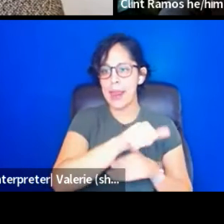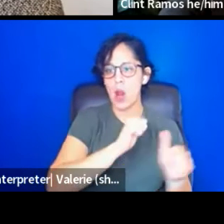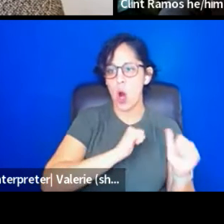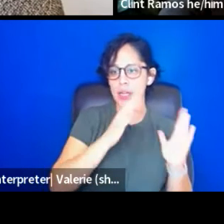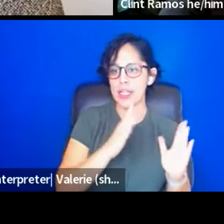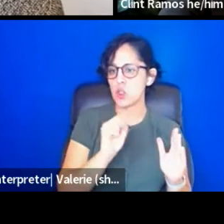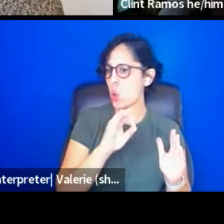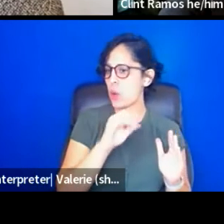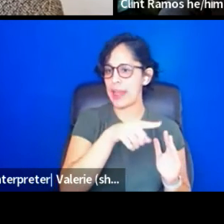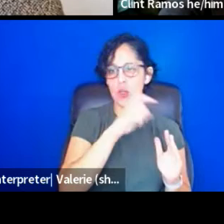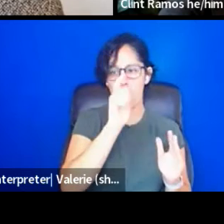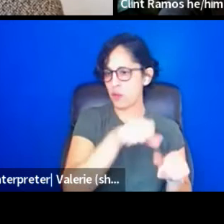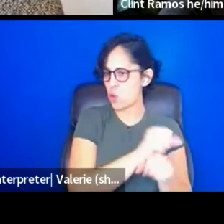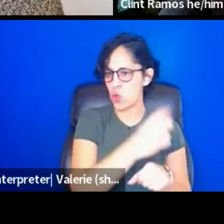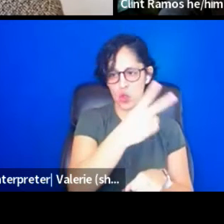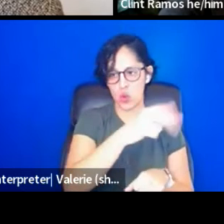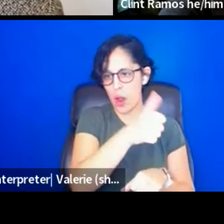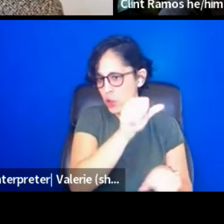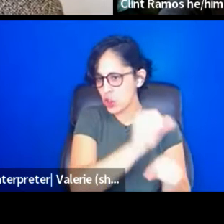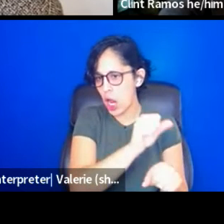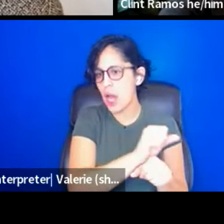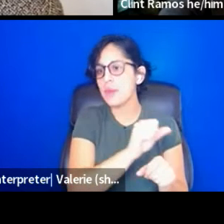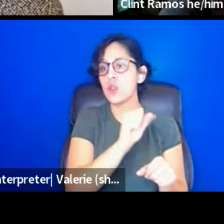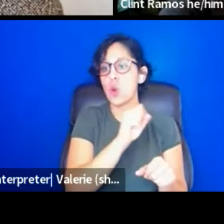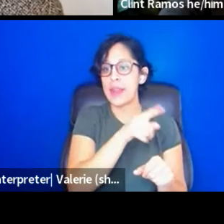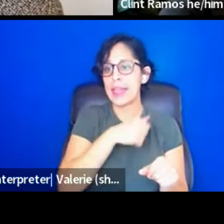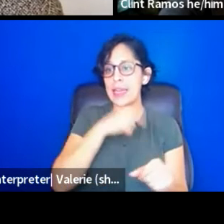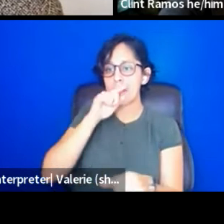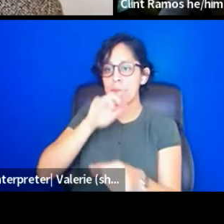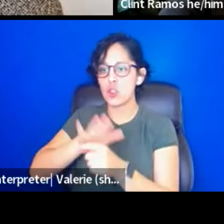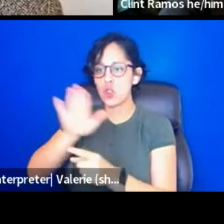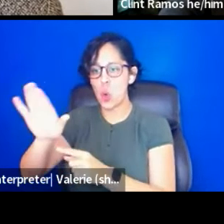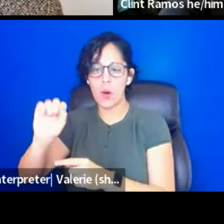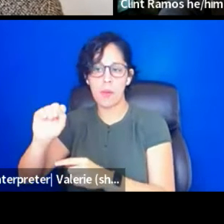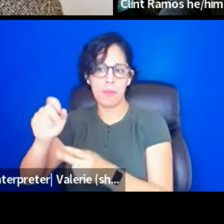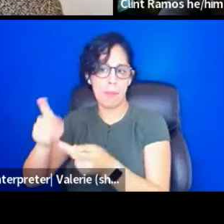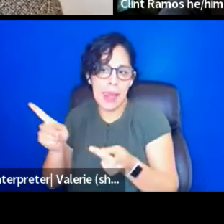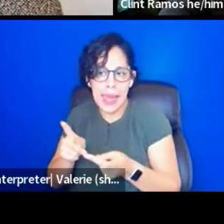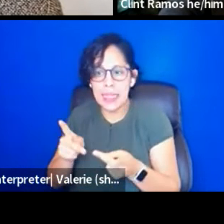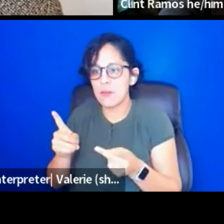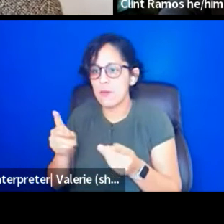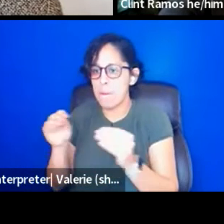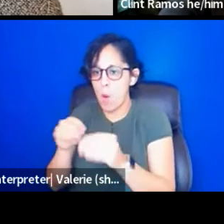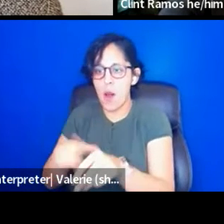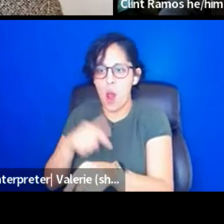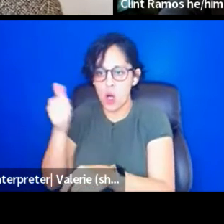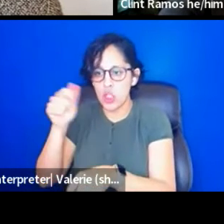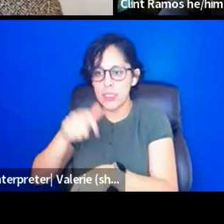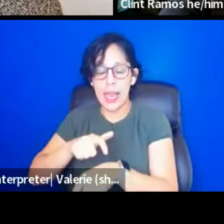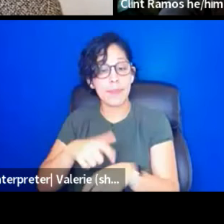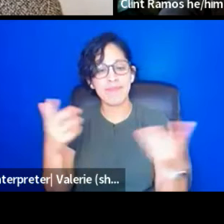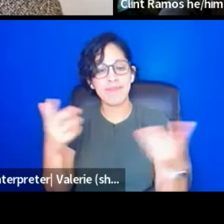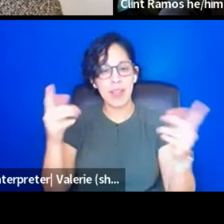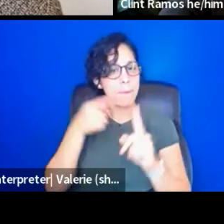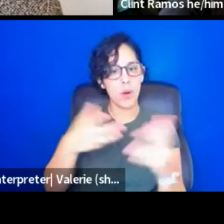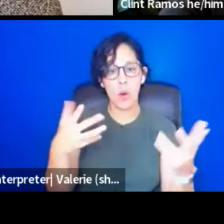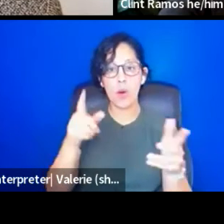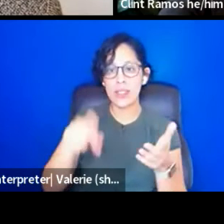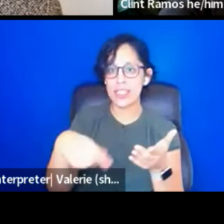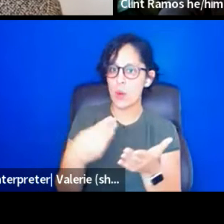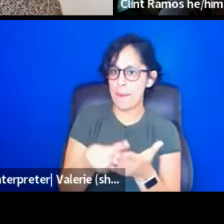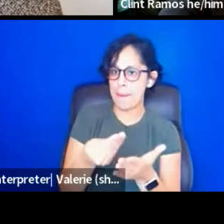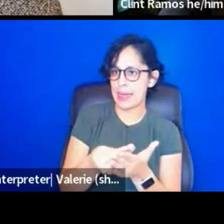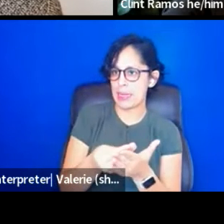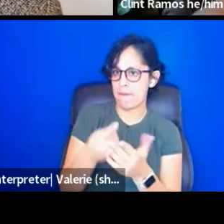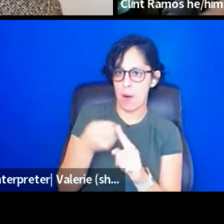in order to be in your space for that longer time. So the money has to come from somewhere either way. We just had a budgeting session